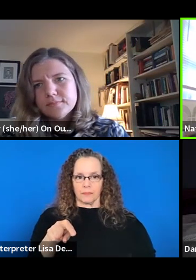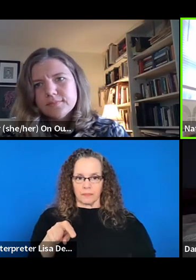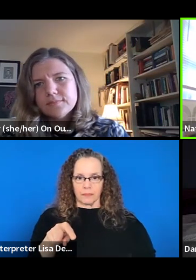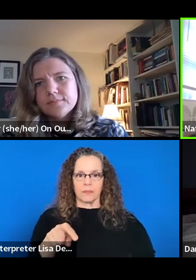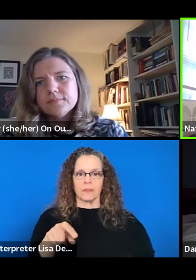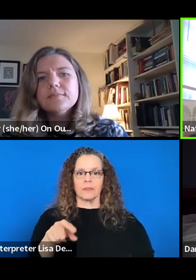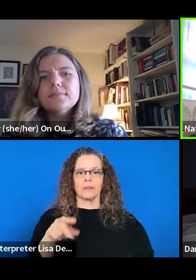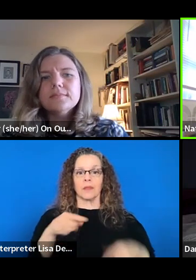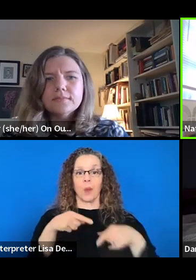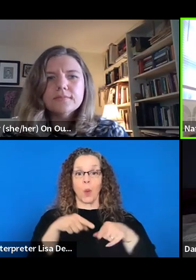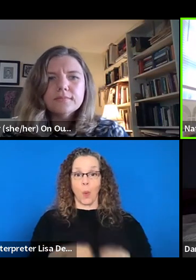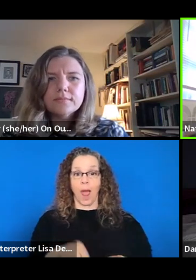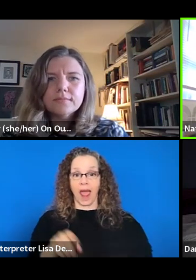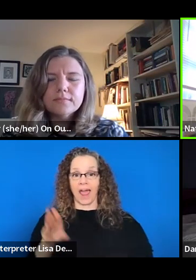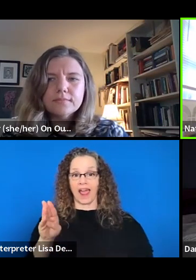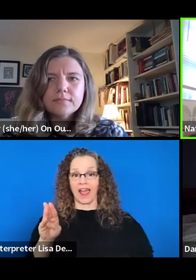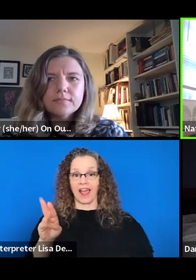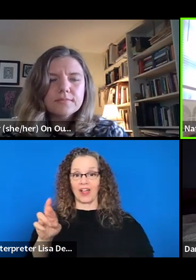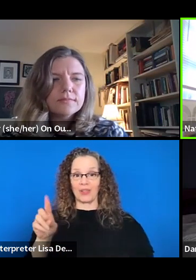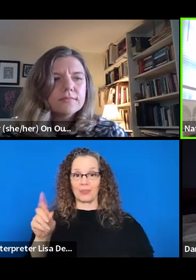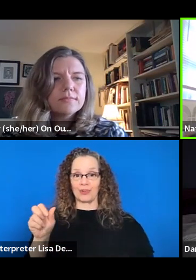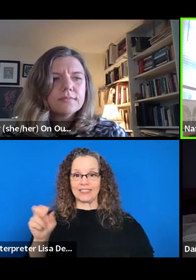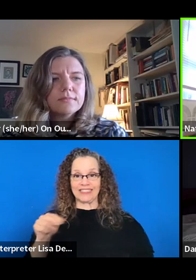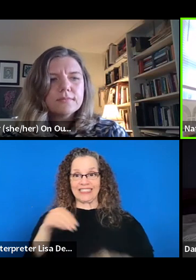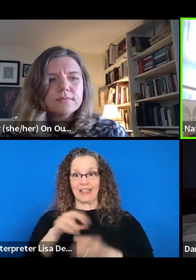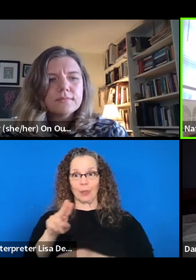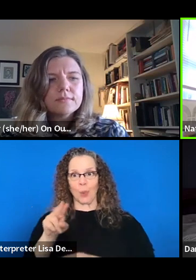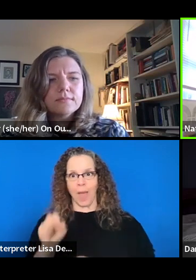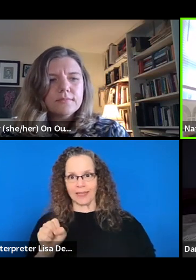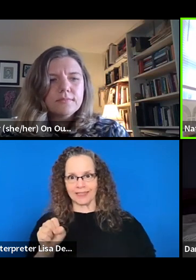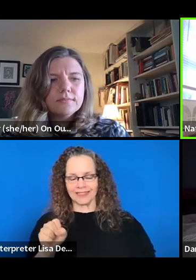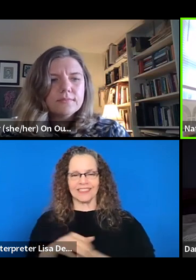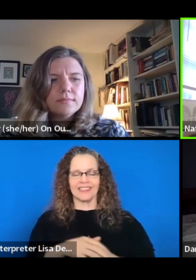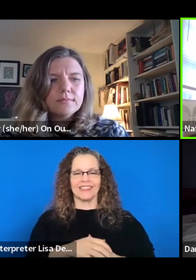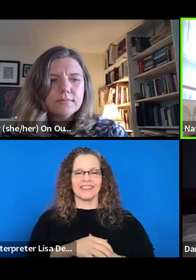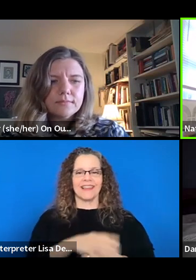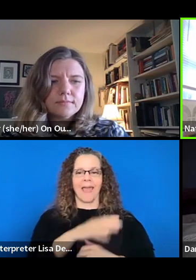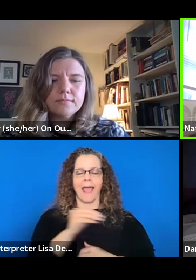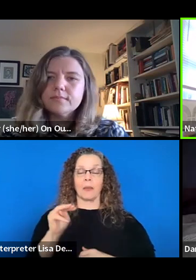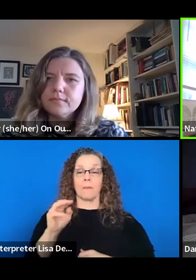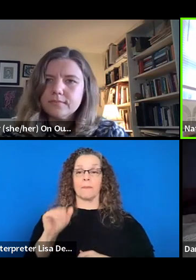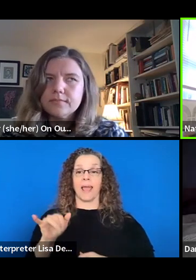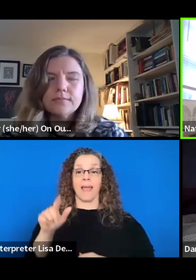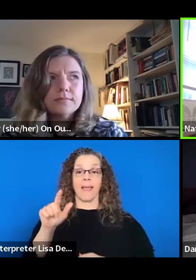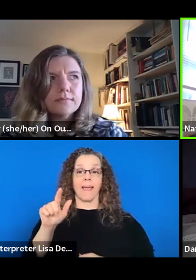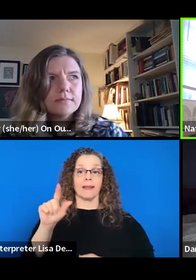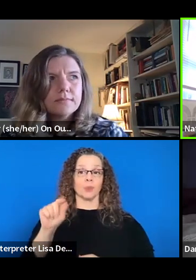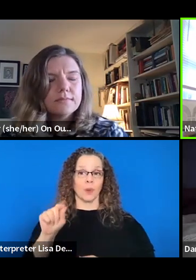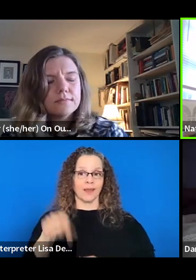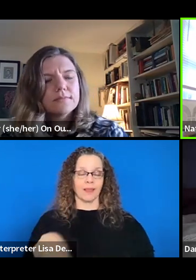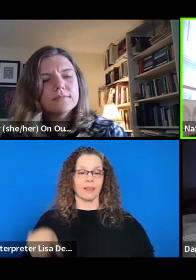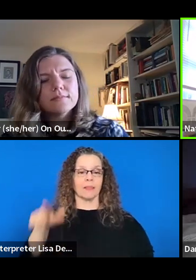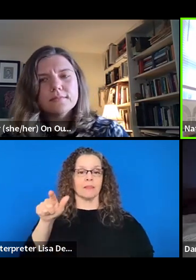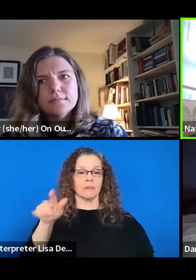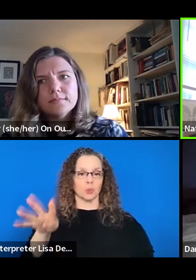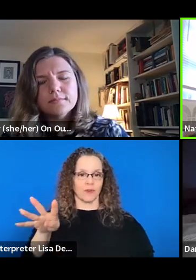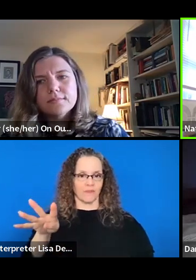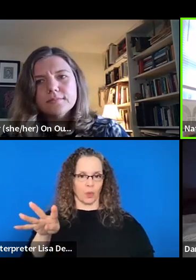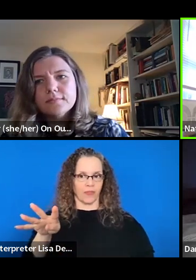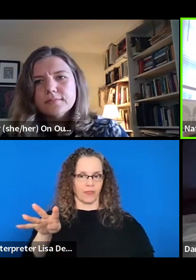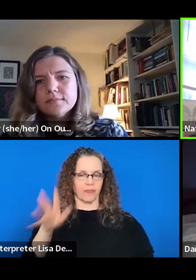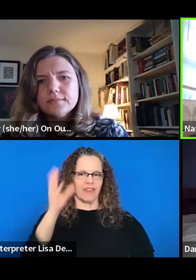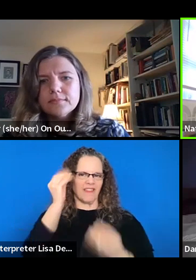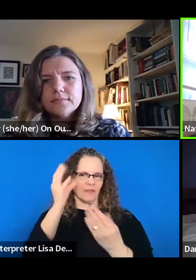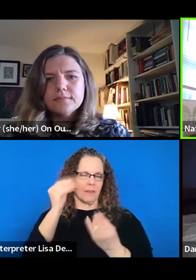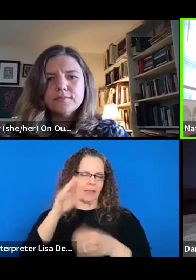and not in Abu Dhabi. And then for anybody who might be in Philadelphia, we're doing events on May 20th and 24th. Um, and that information is